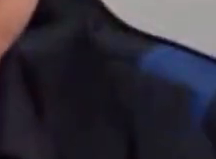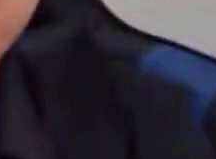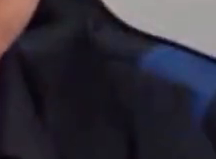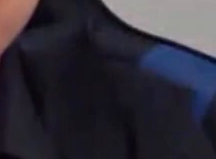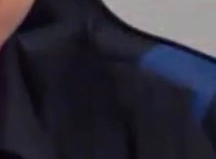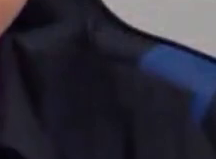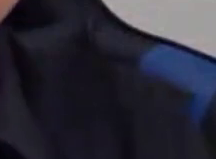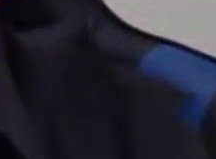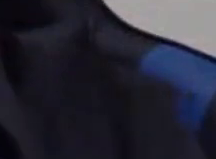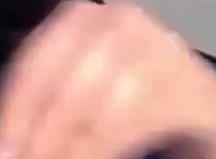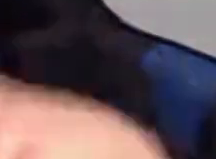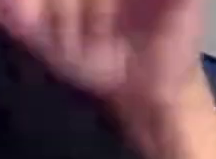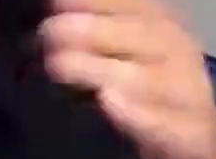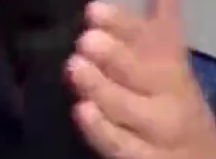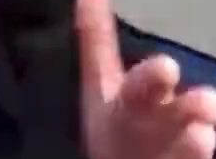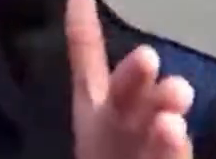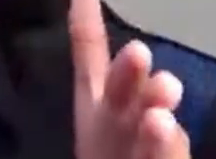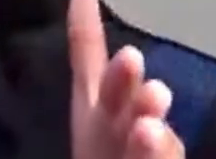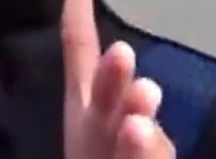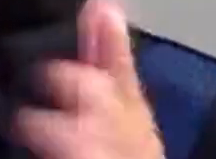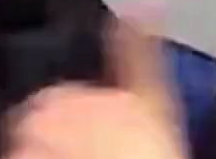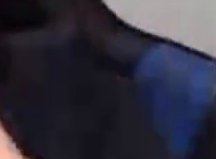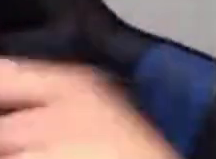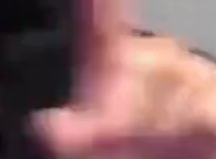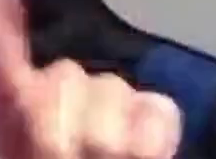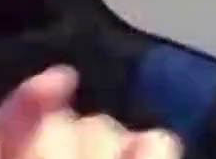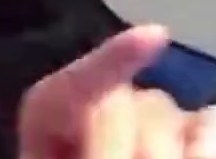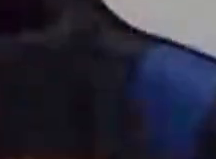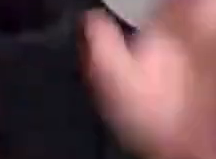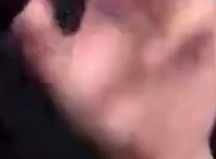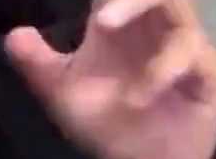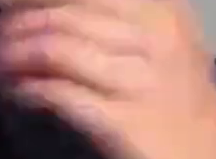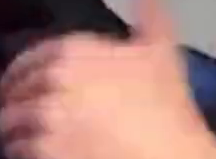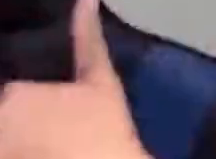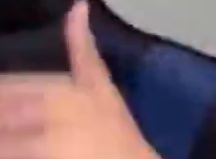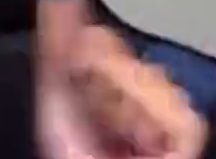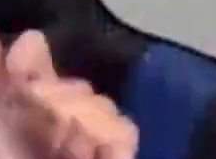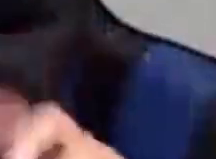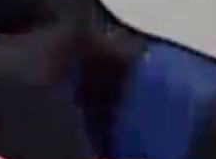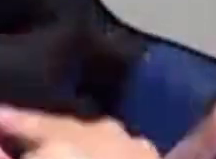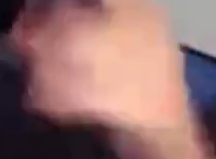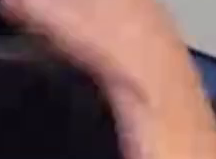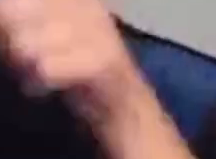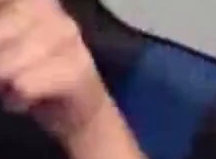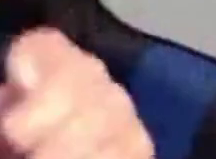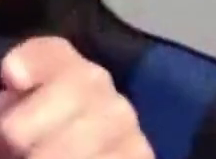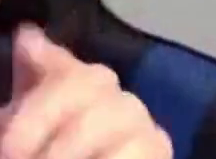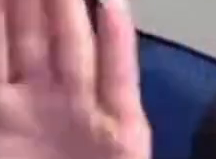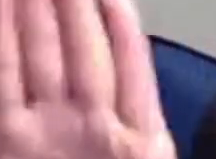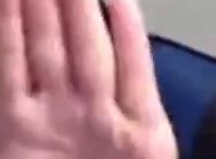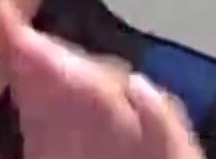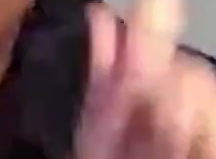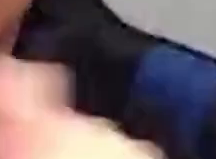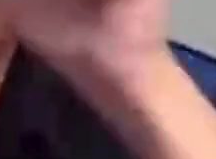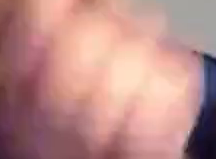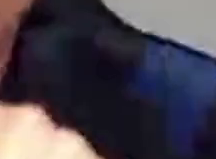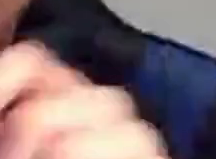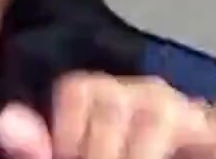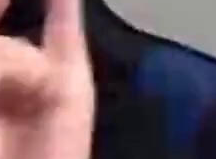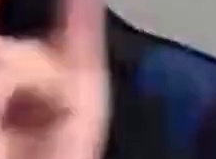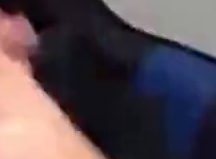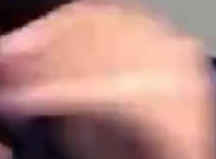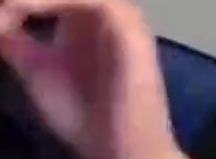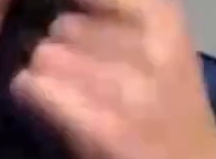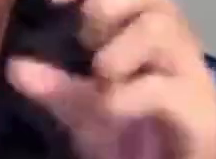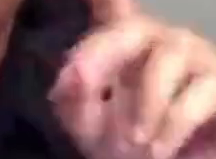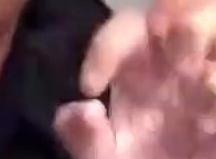And in that way, we also hope to hold space for you and your unique identity and expression, and to empower